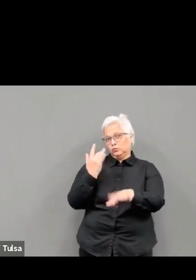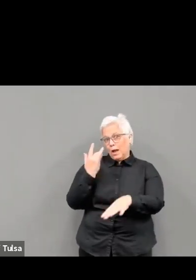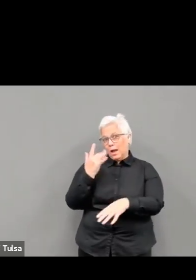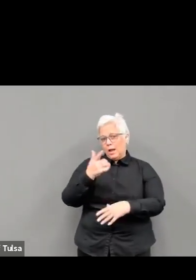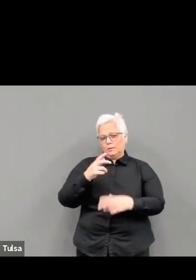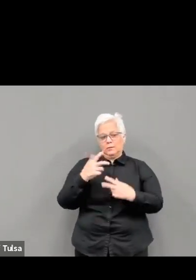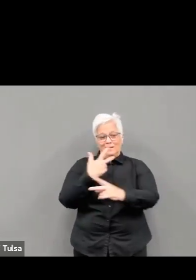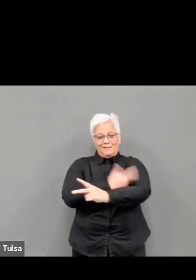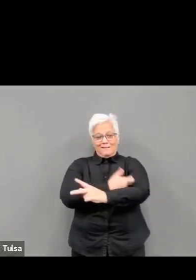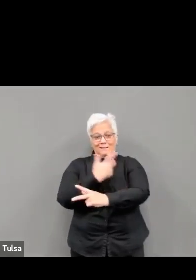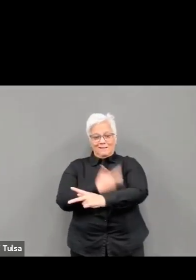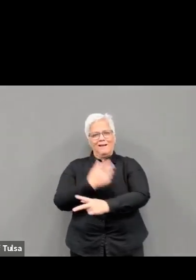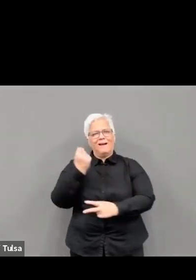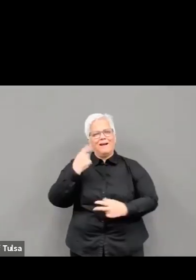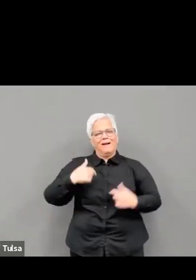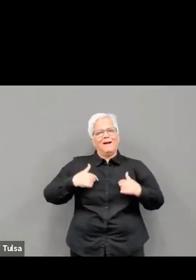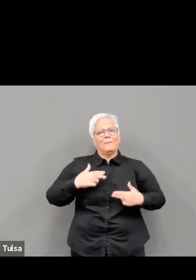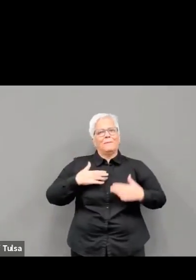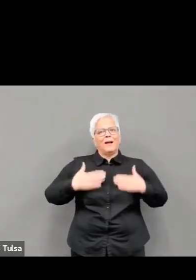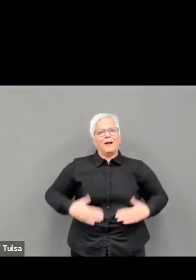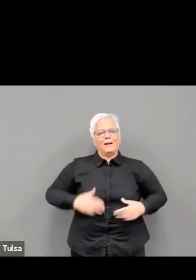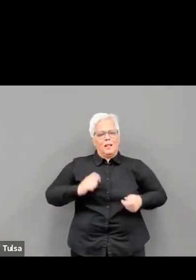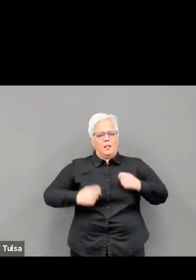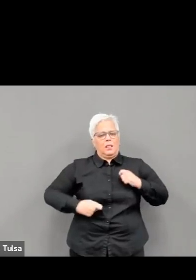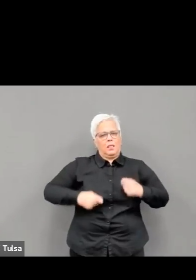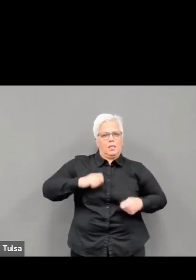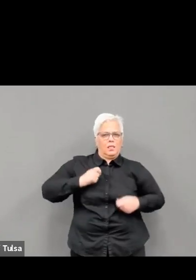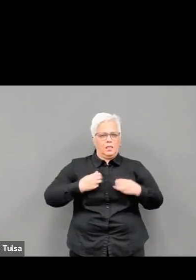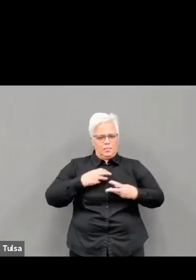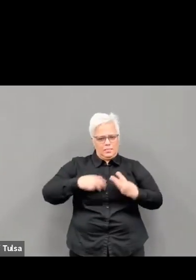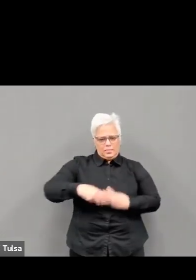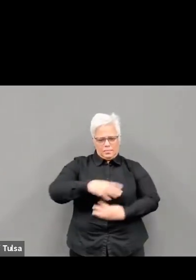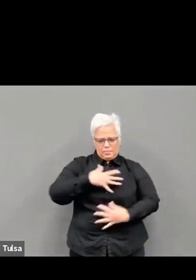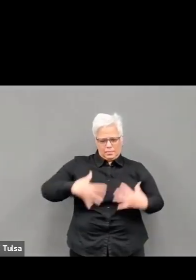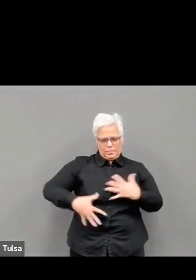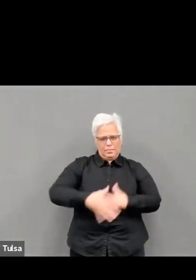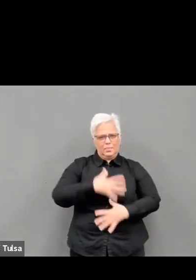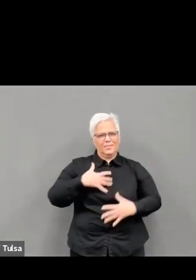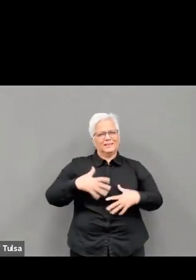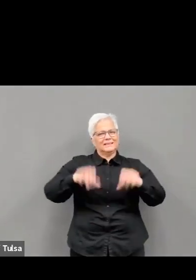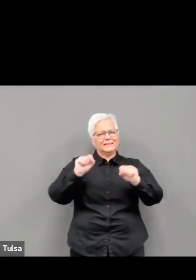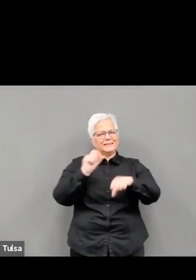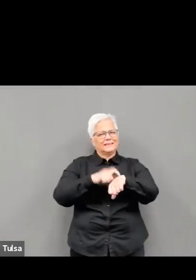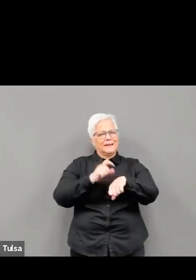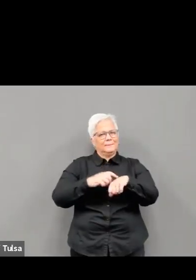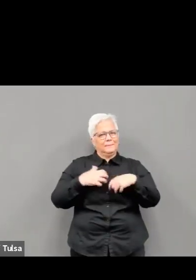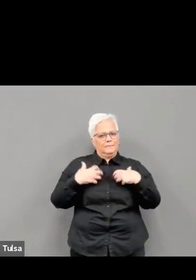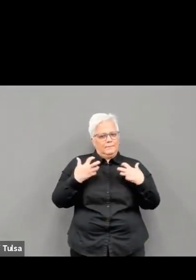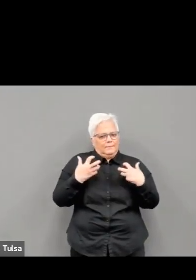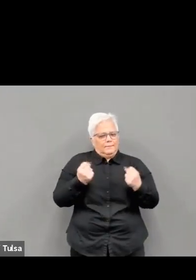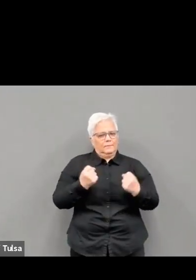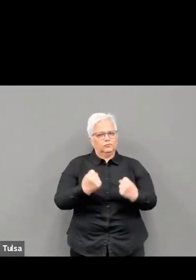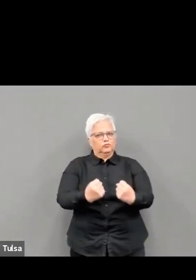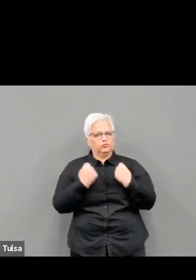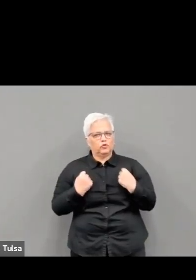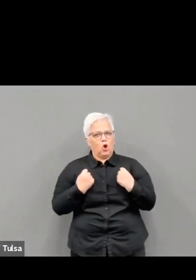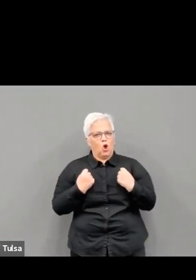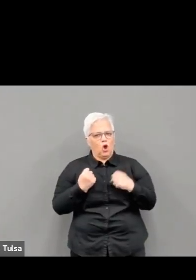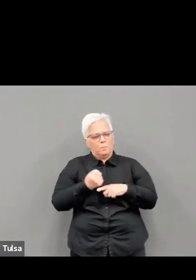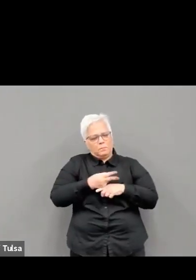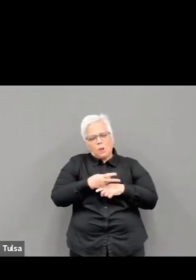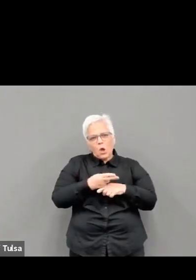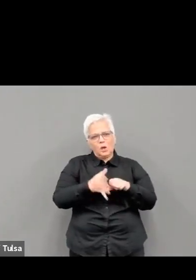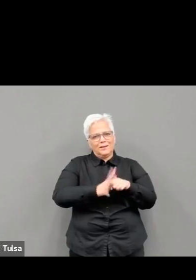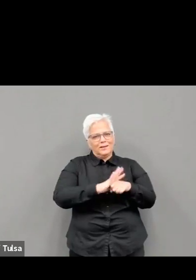mouth when in public settings. Masks are required on planes, buses, and trains, and other forms of public transportation traveling